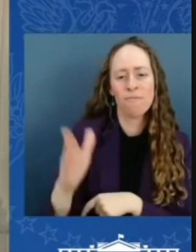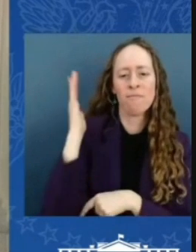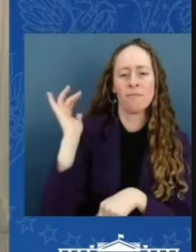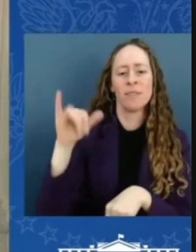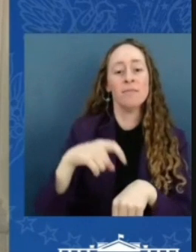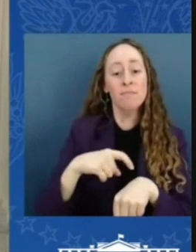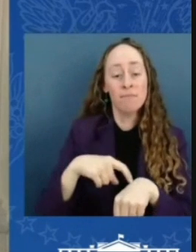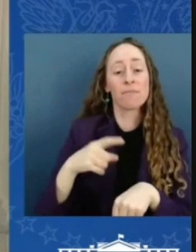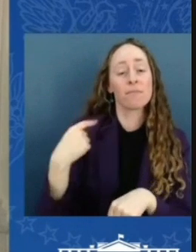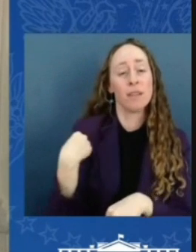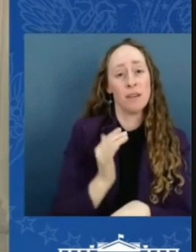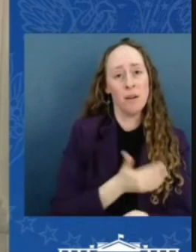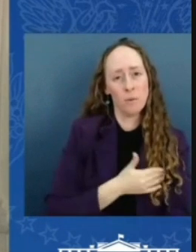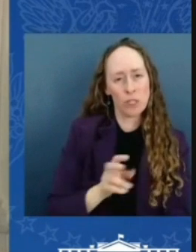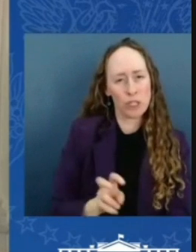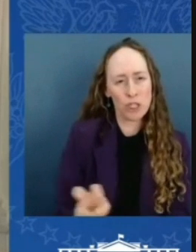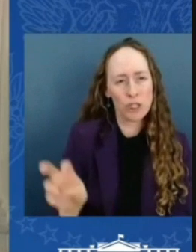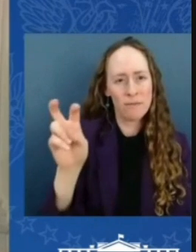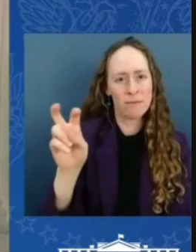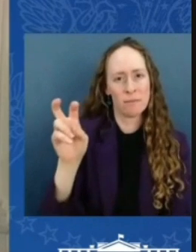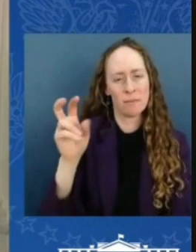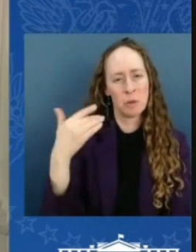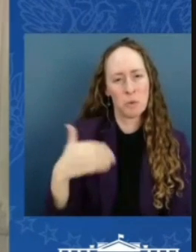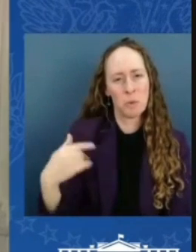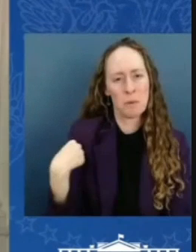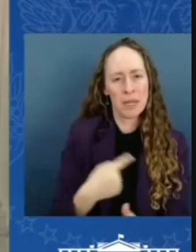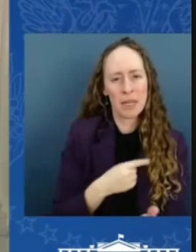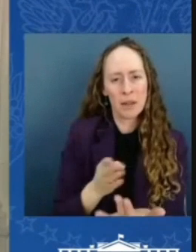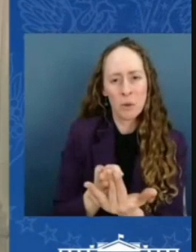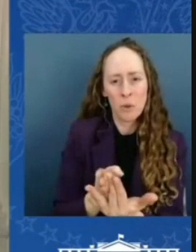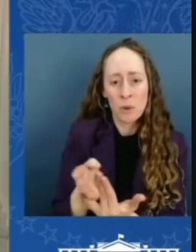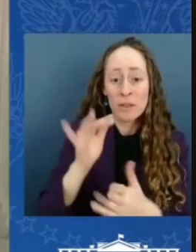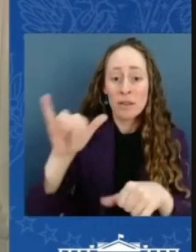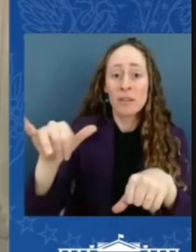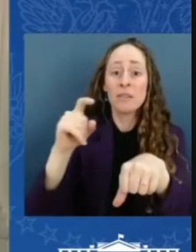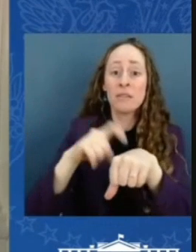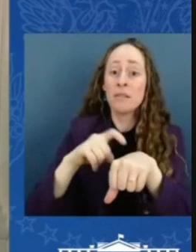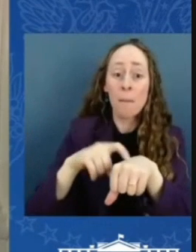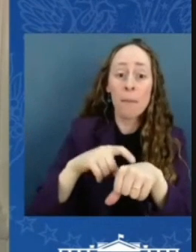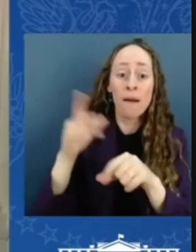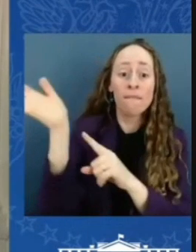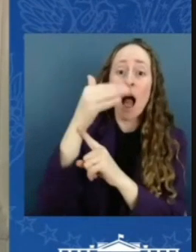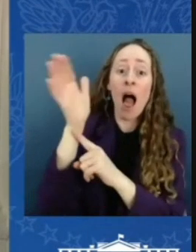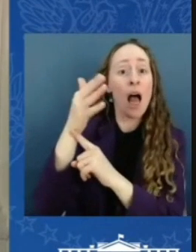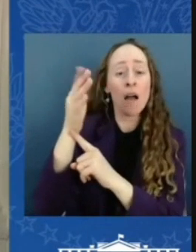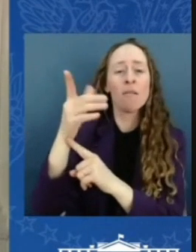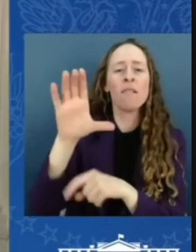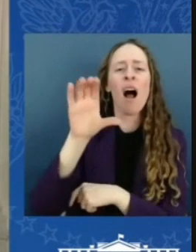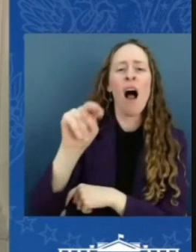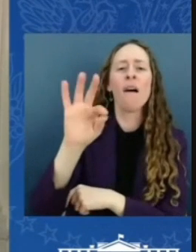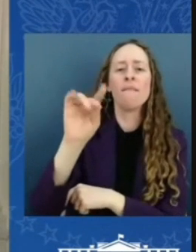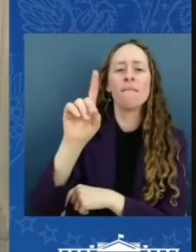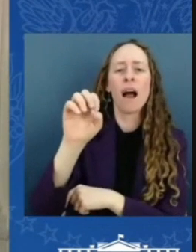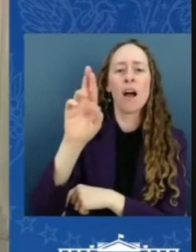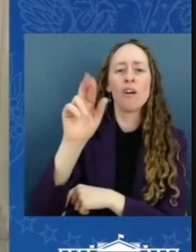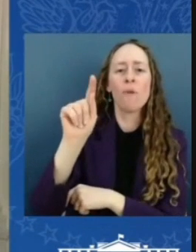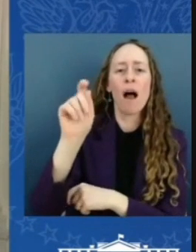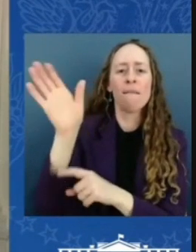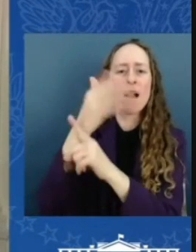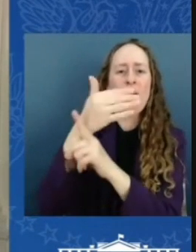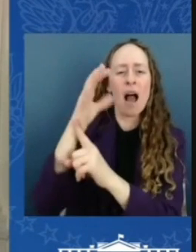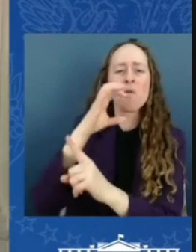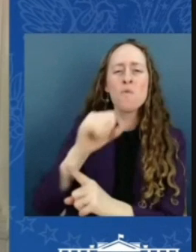ago the Confederate flag was taken down from our state capitol, a symbol that represented division and exclusion.